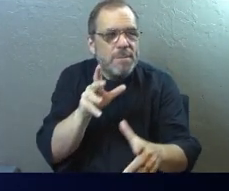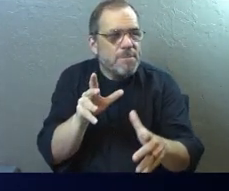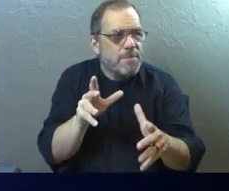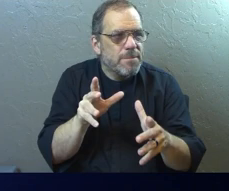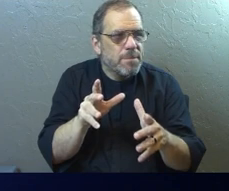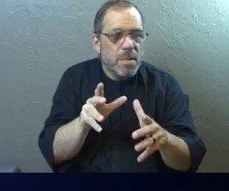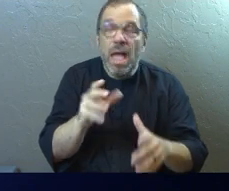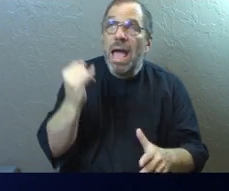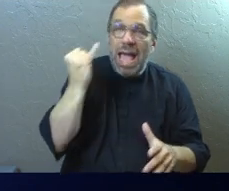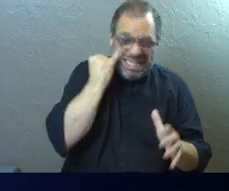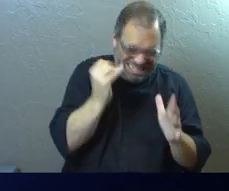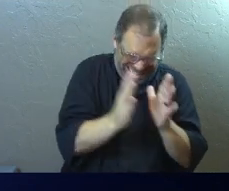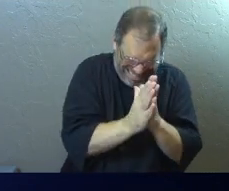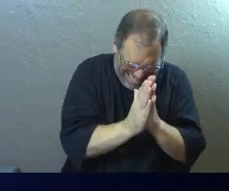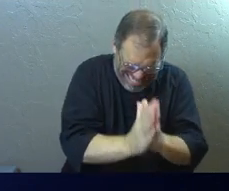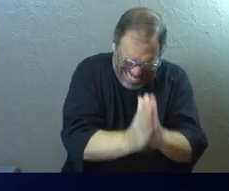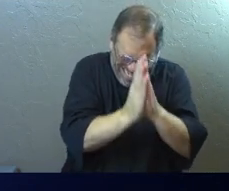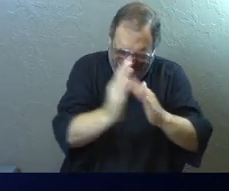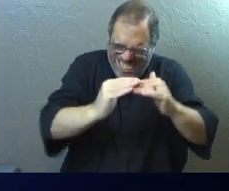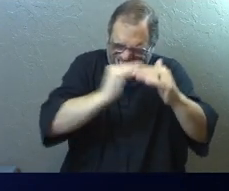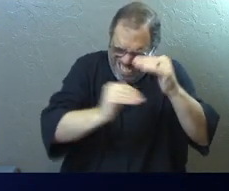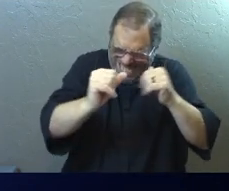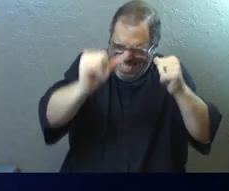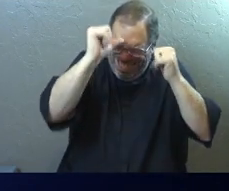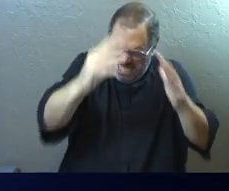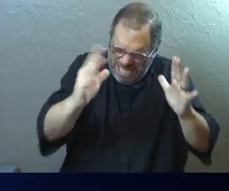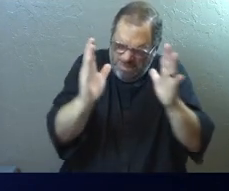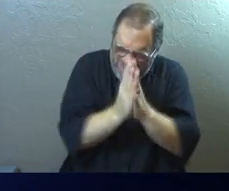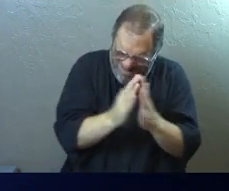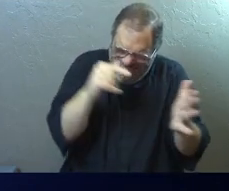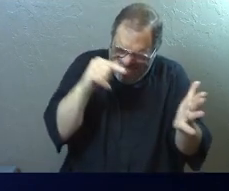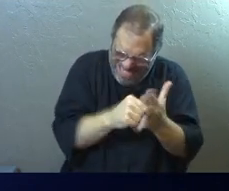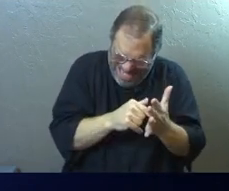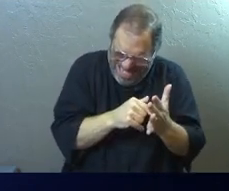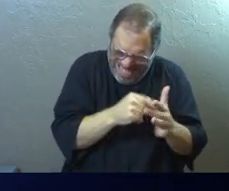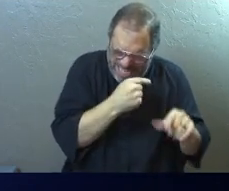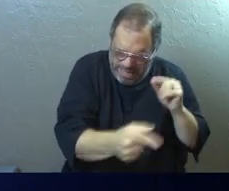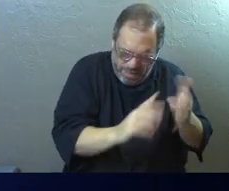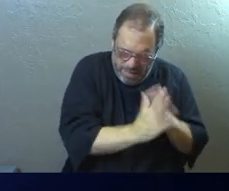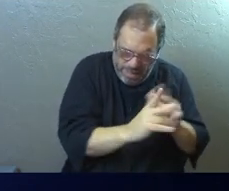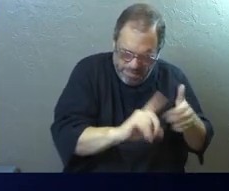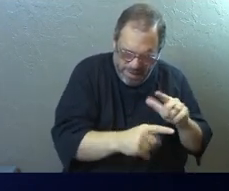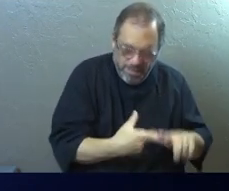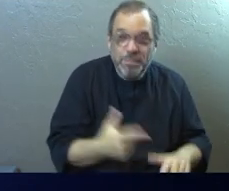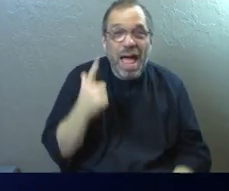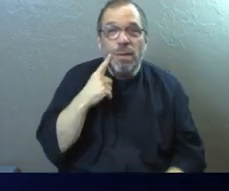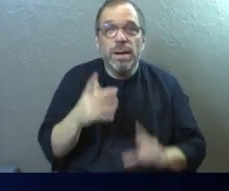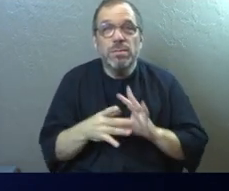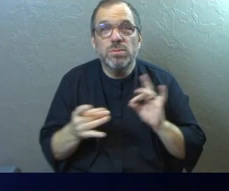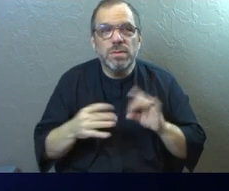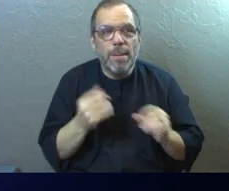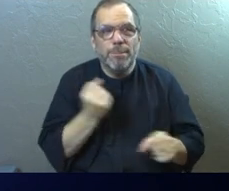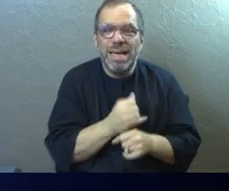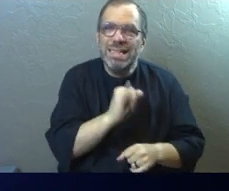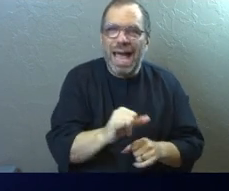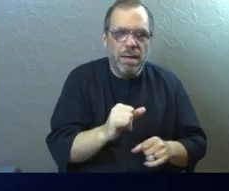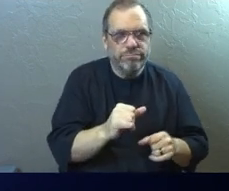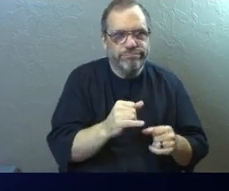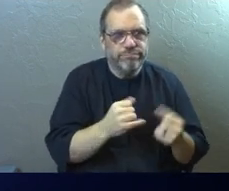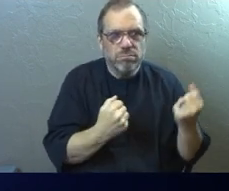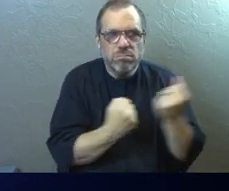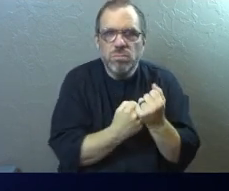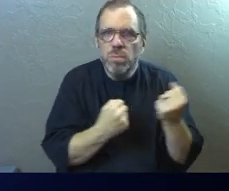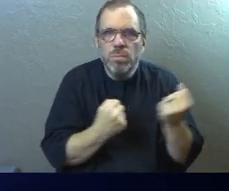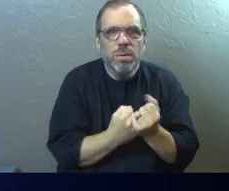It's not, if you pray hard enough, the enemy will turn into your friend. I've also read commentaries who are trying to make that case.